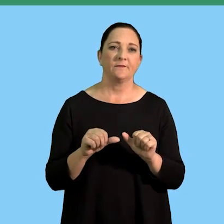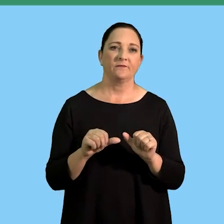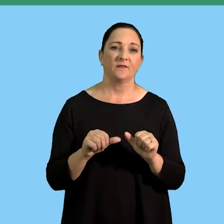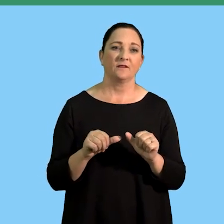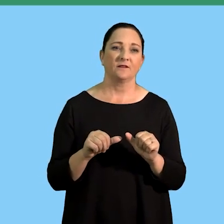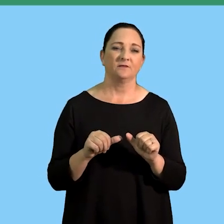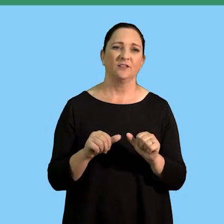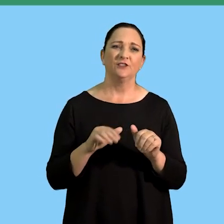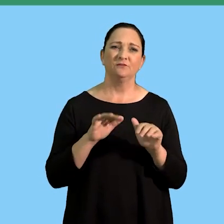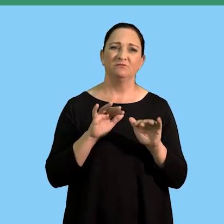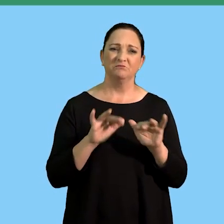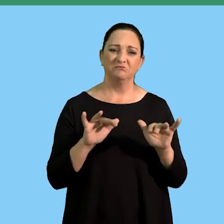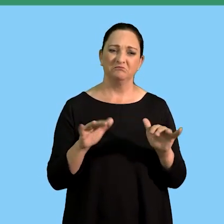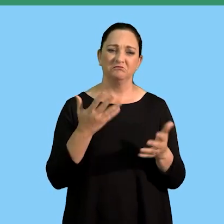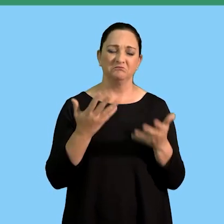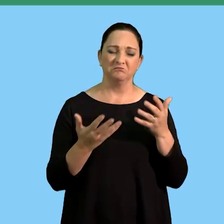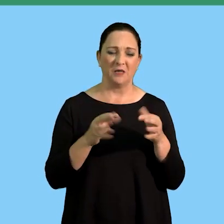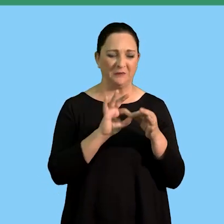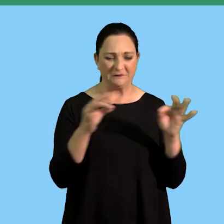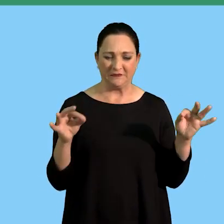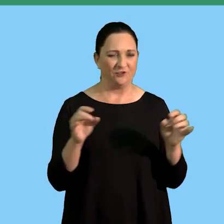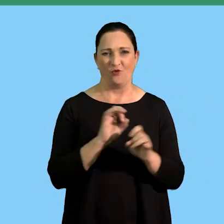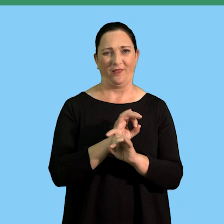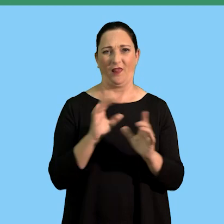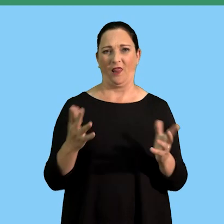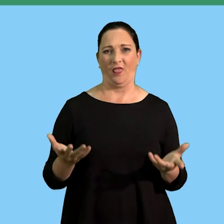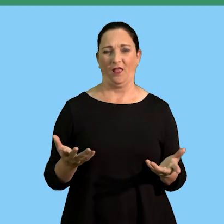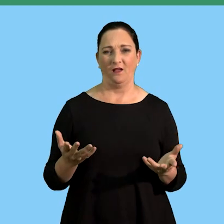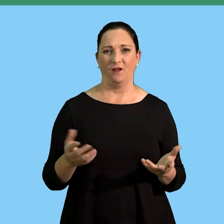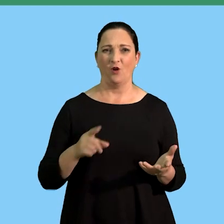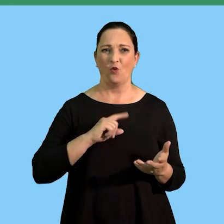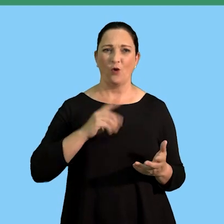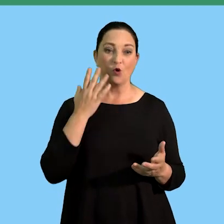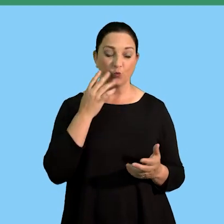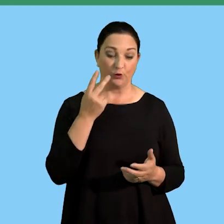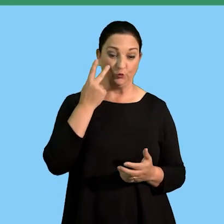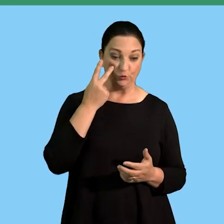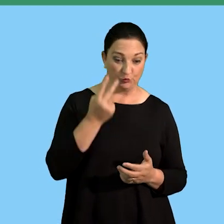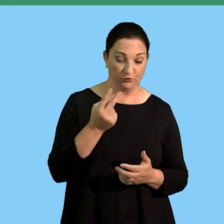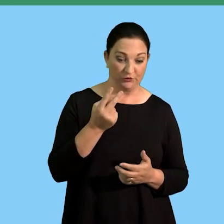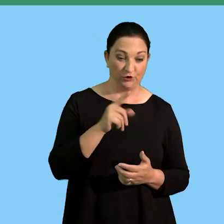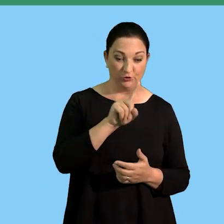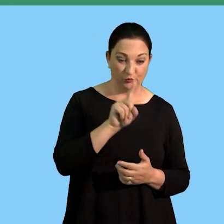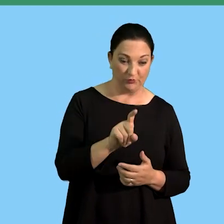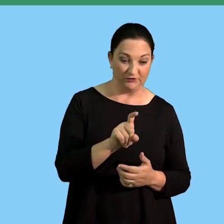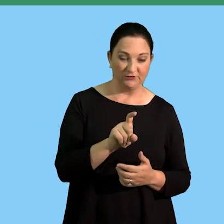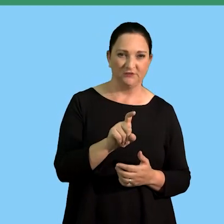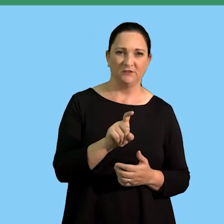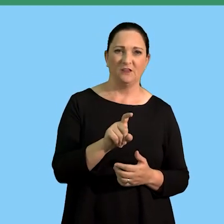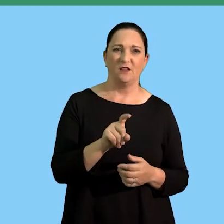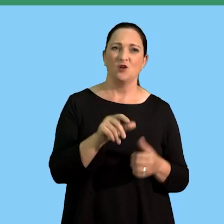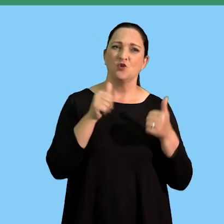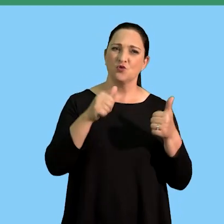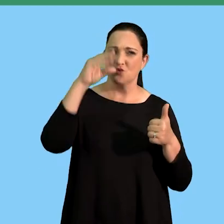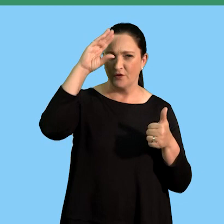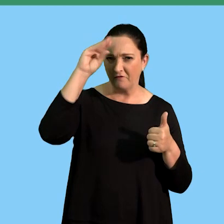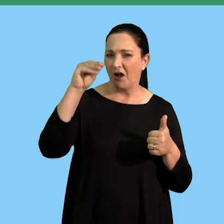common errors learners provide unclear sentences when responding to a question on the principle of utmost